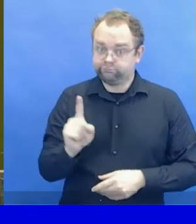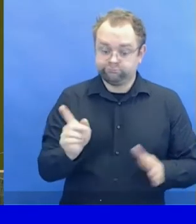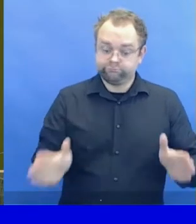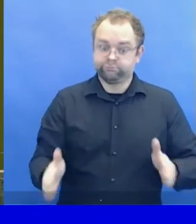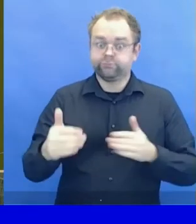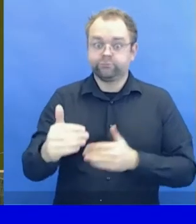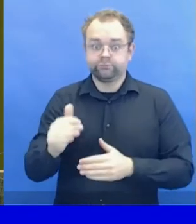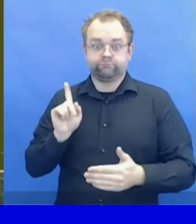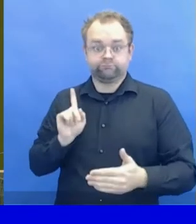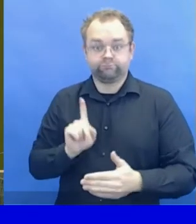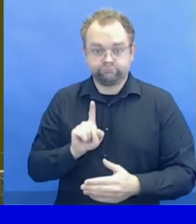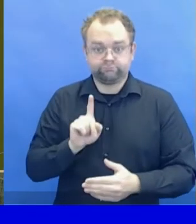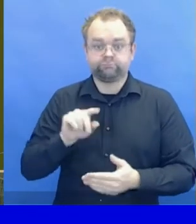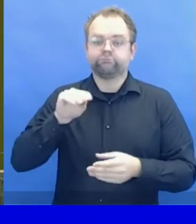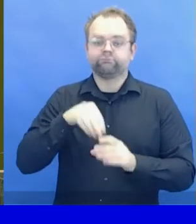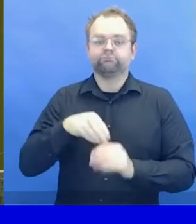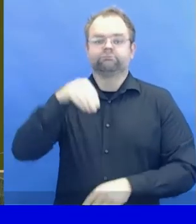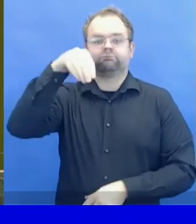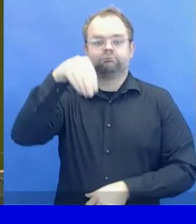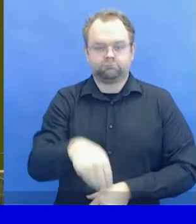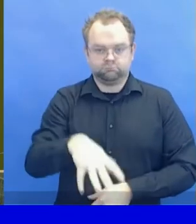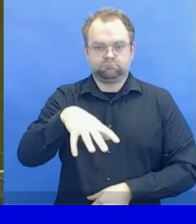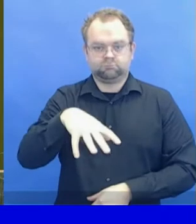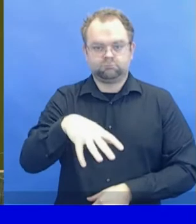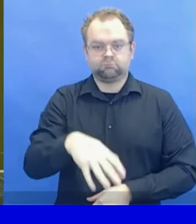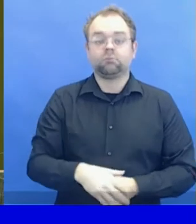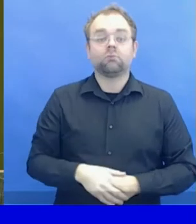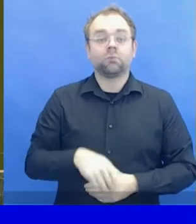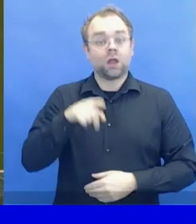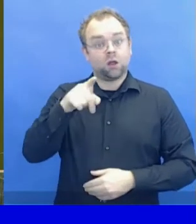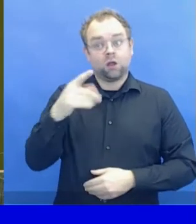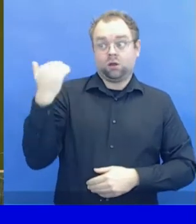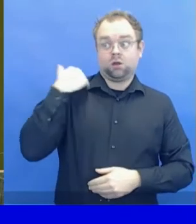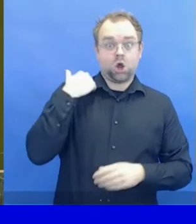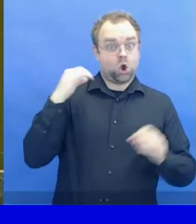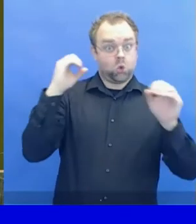Afghanistan, followed by Albania,